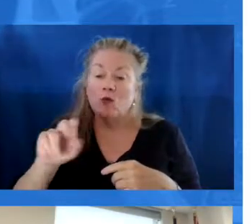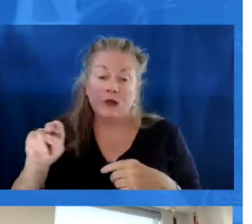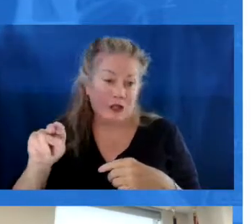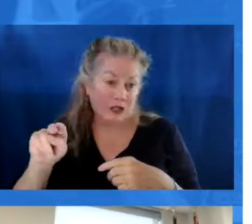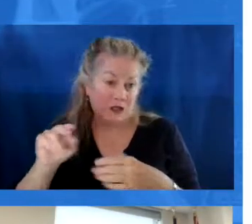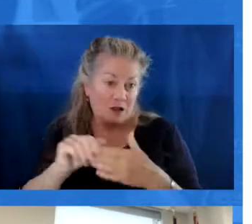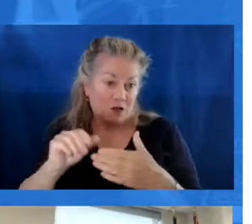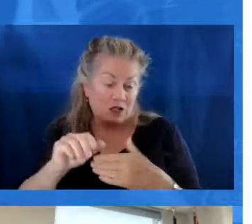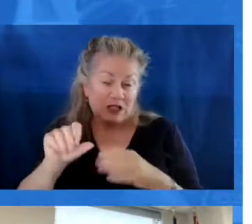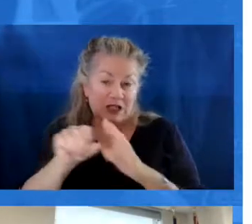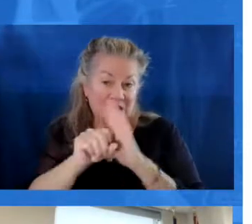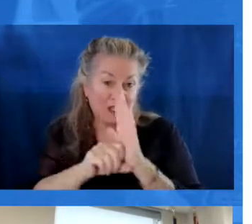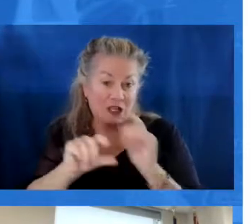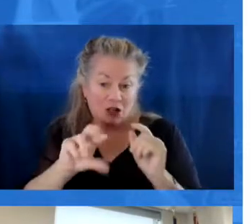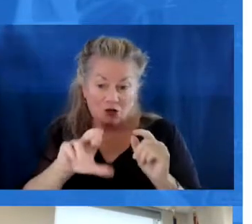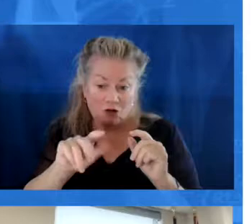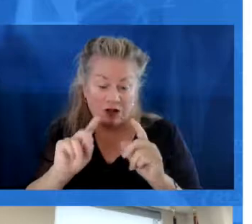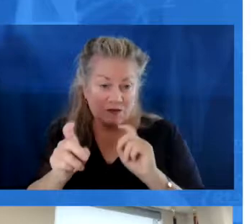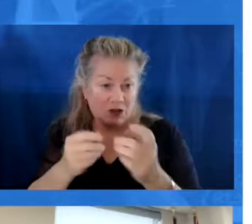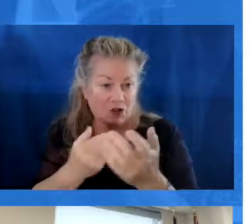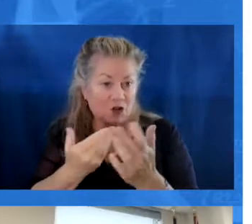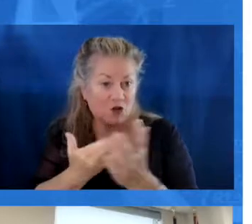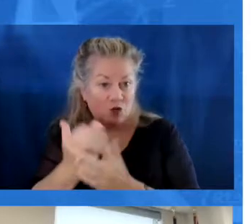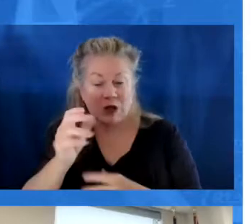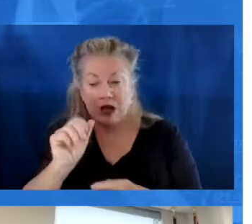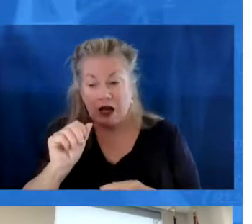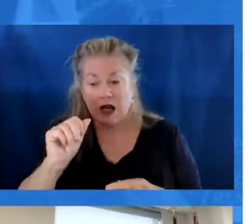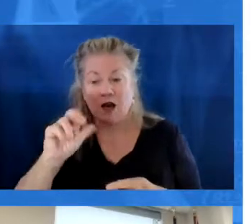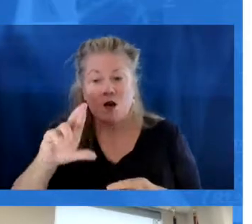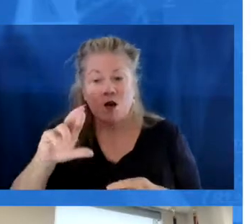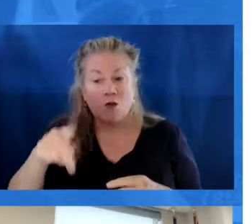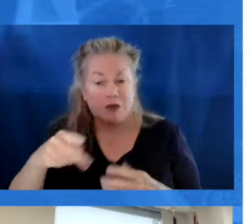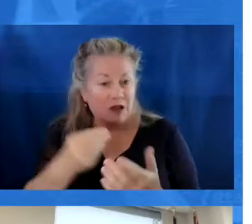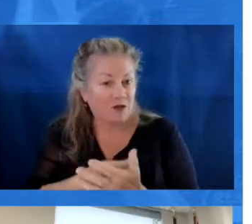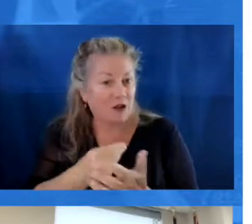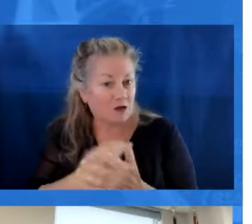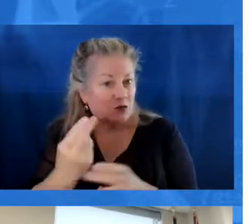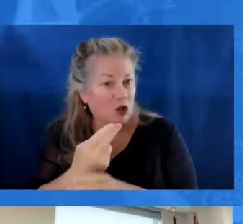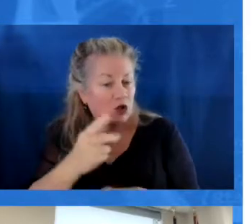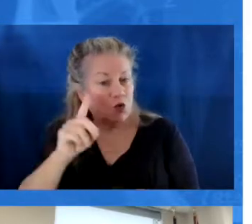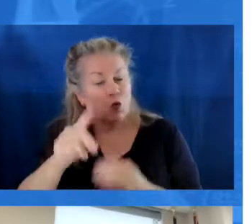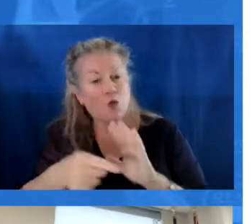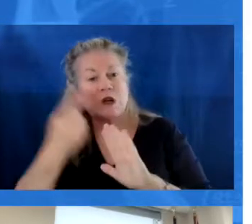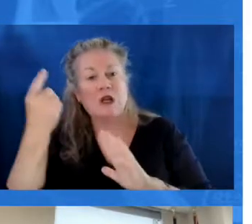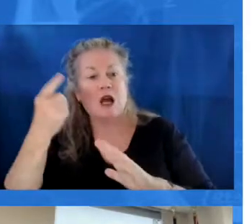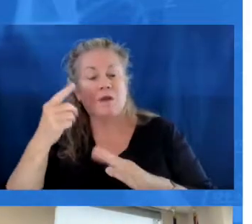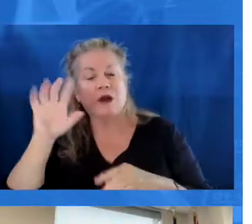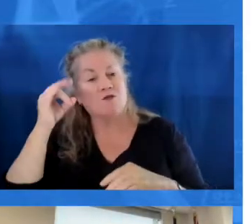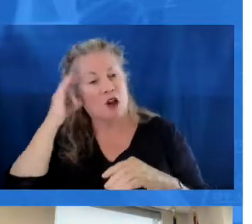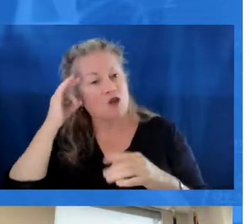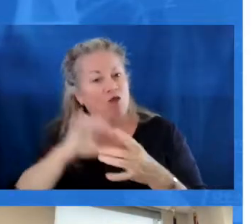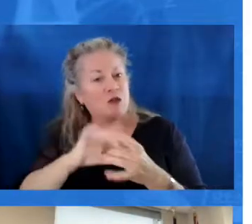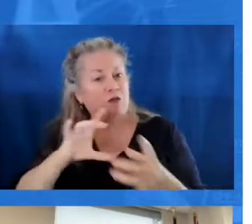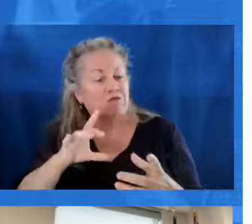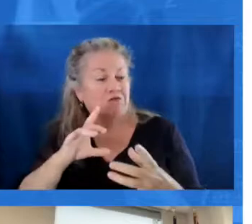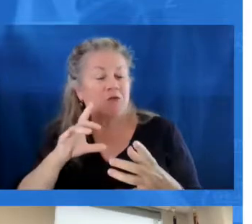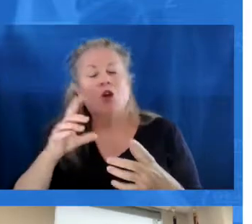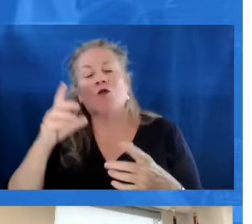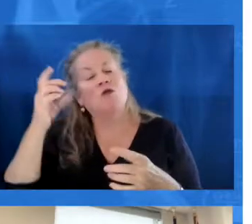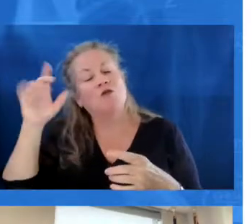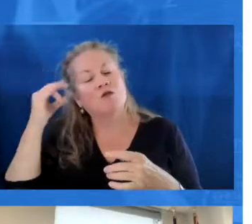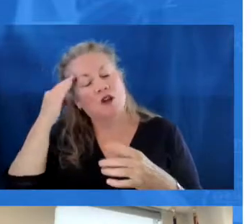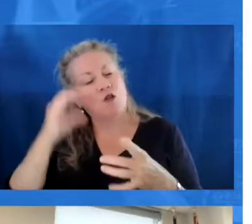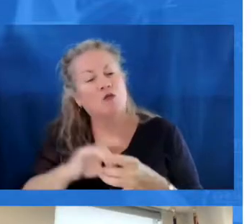$2 million in state grants and that was funded through the ARP funds. We were able to use those one-time federal relief funds